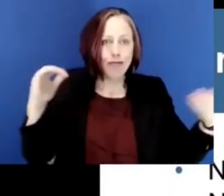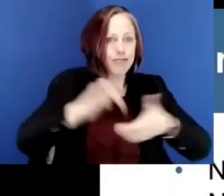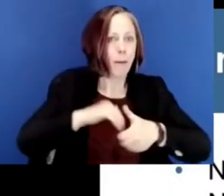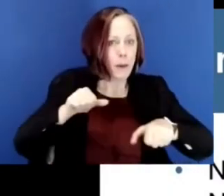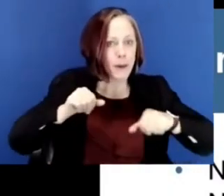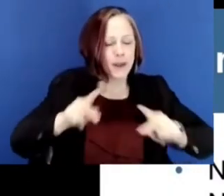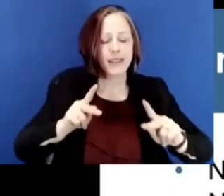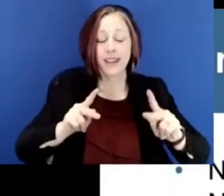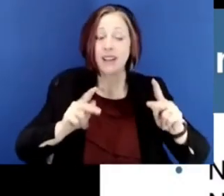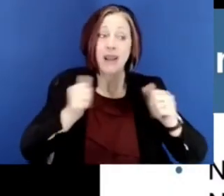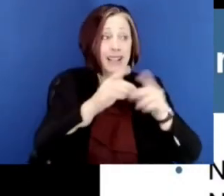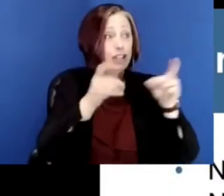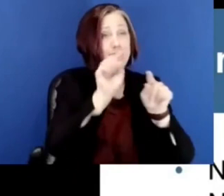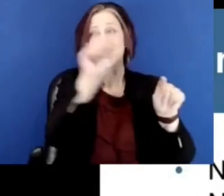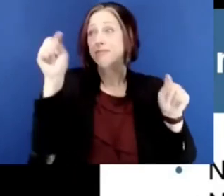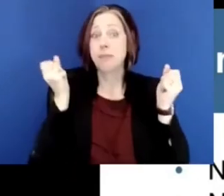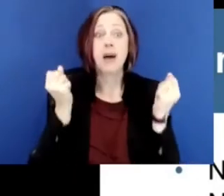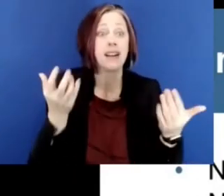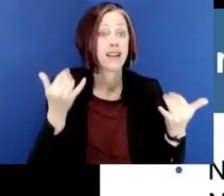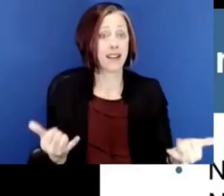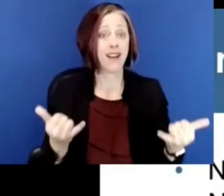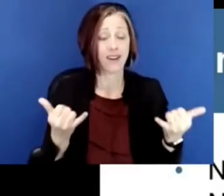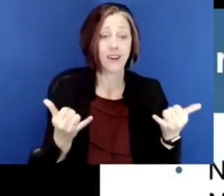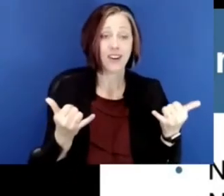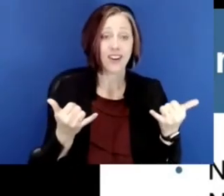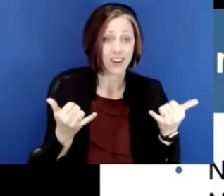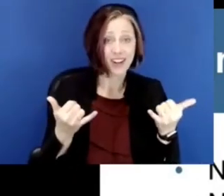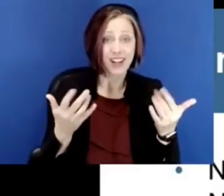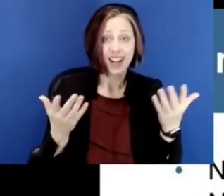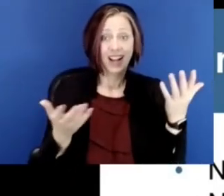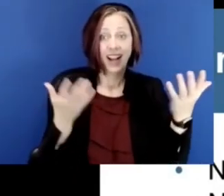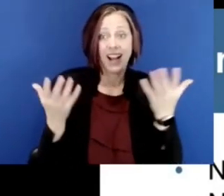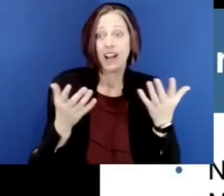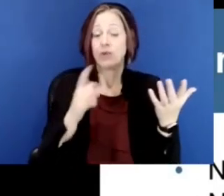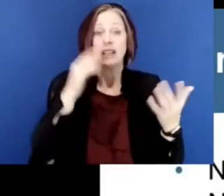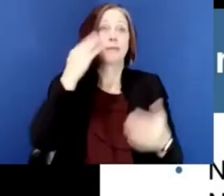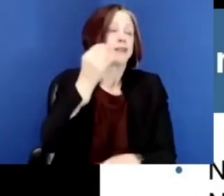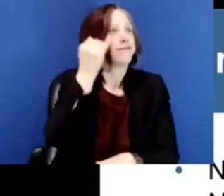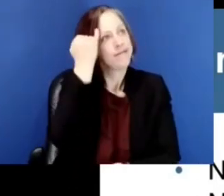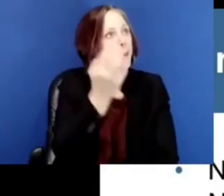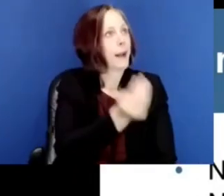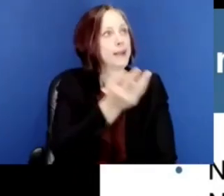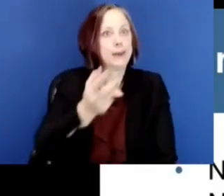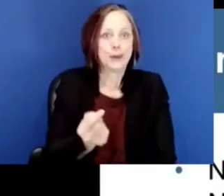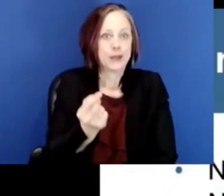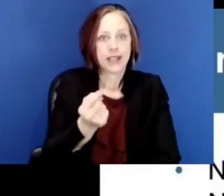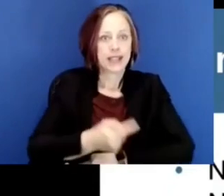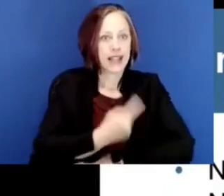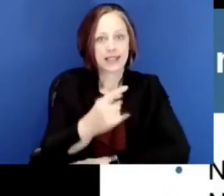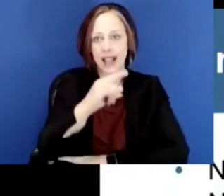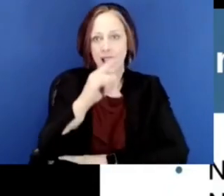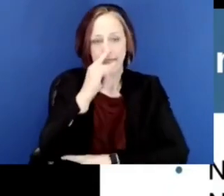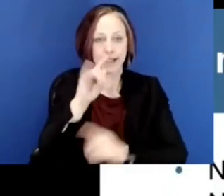teacher collaboration. We have a lot of districts now where in the United States if Monday and Tuesday are